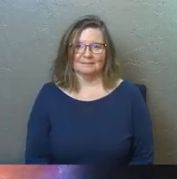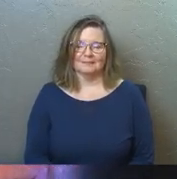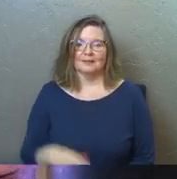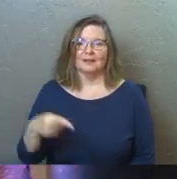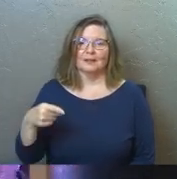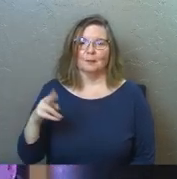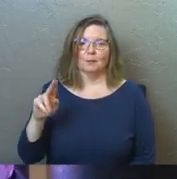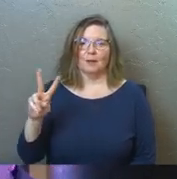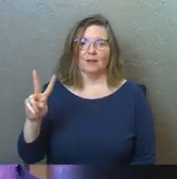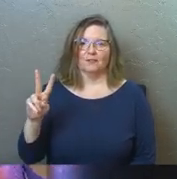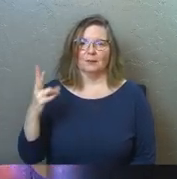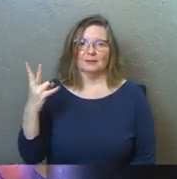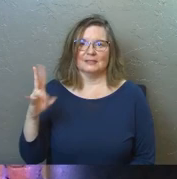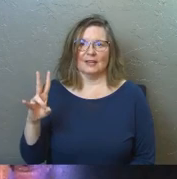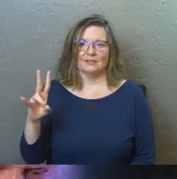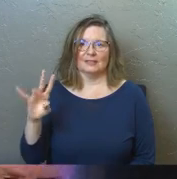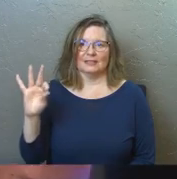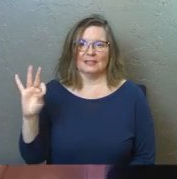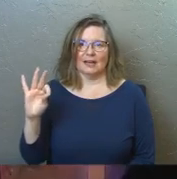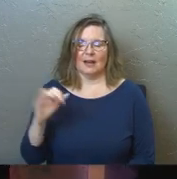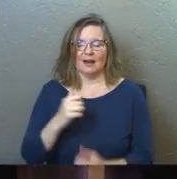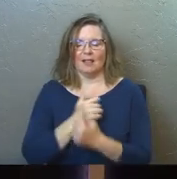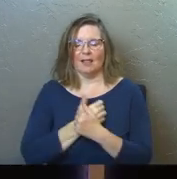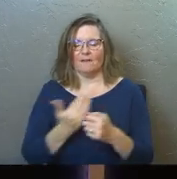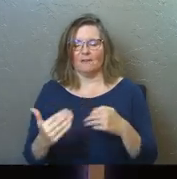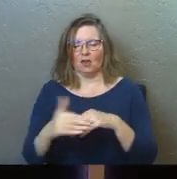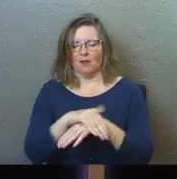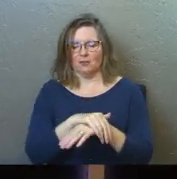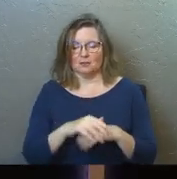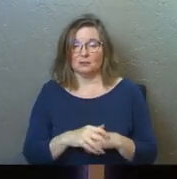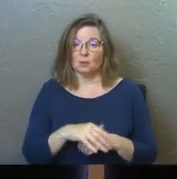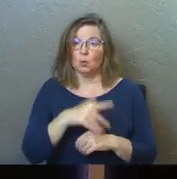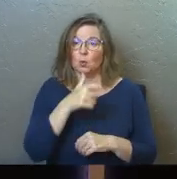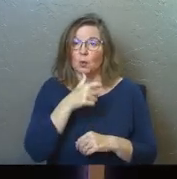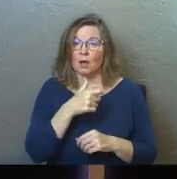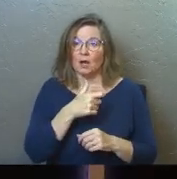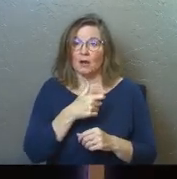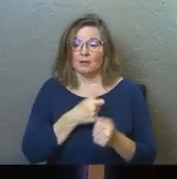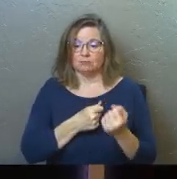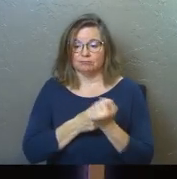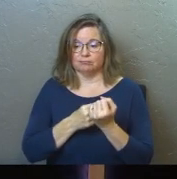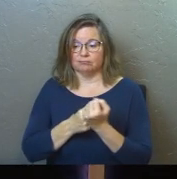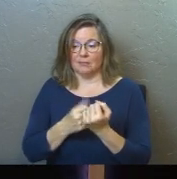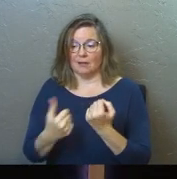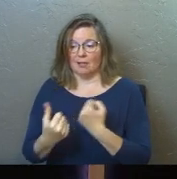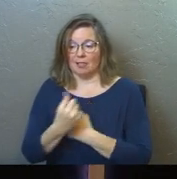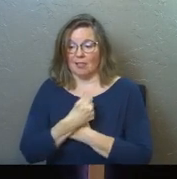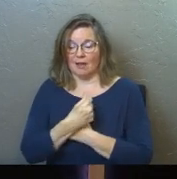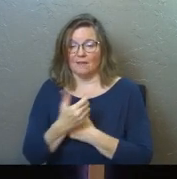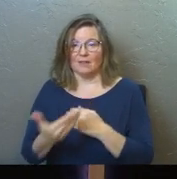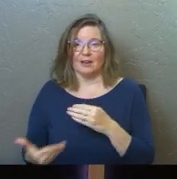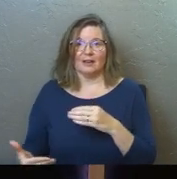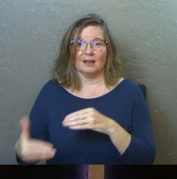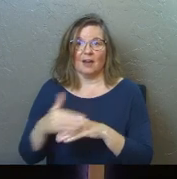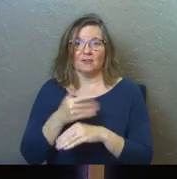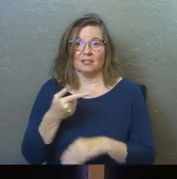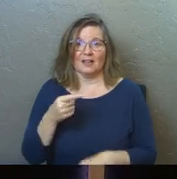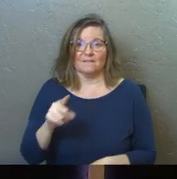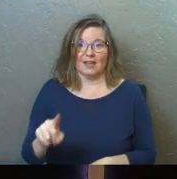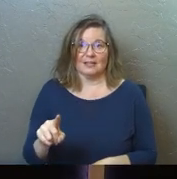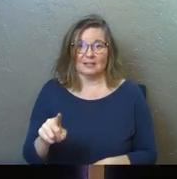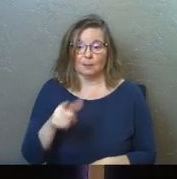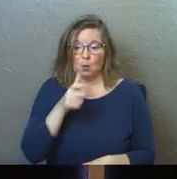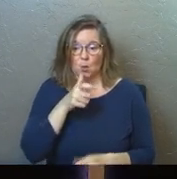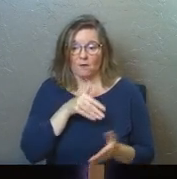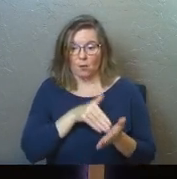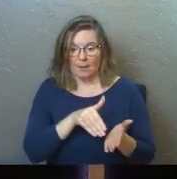Proverbs 17, 9. Love covers it. I love this. It says, whoever would foster love covers over an offense, but